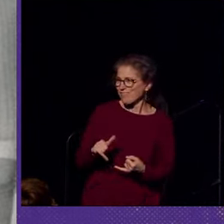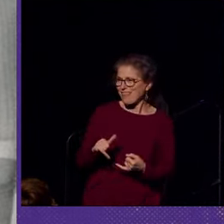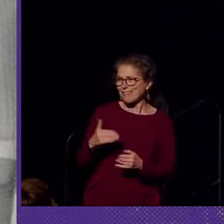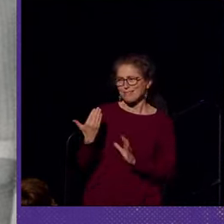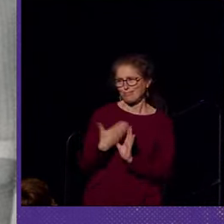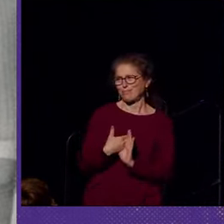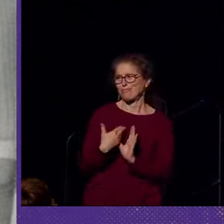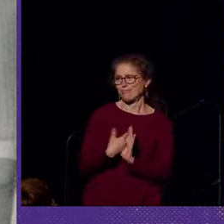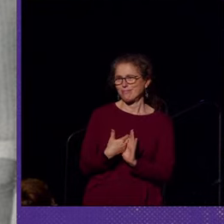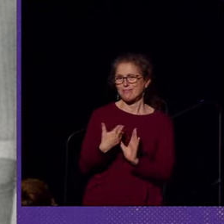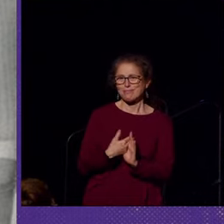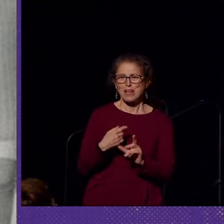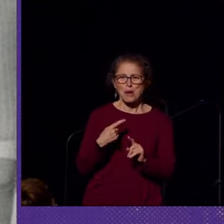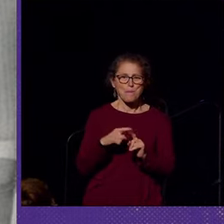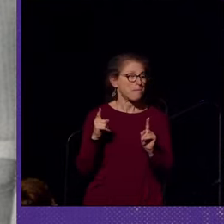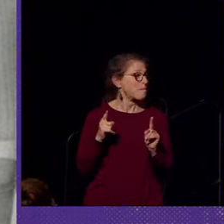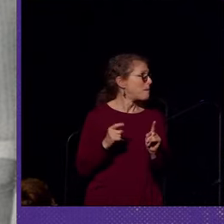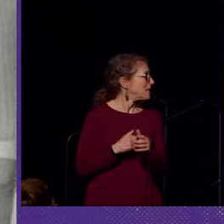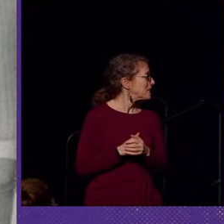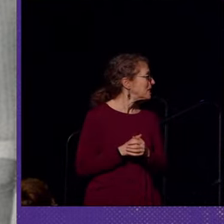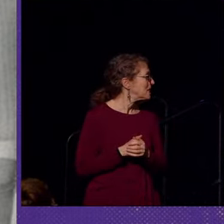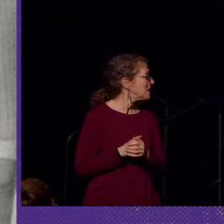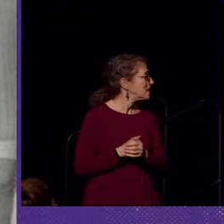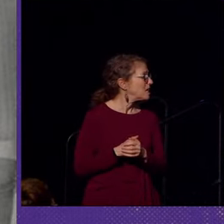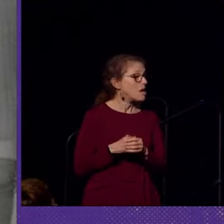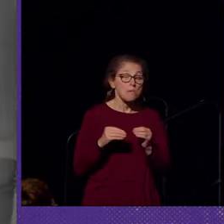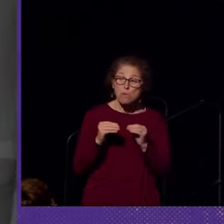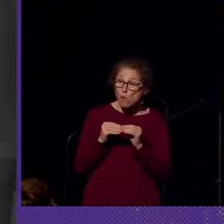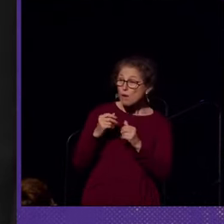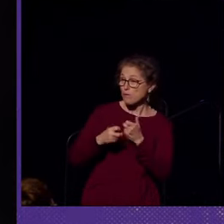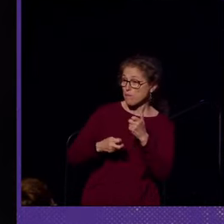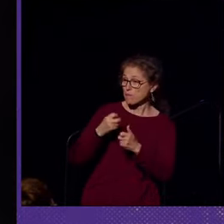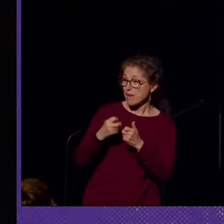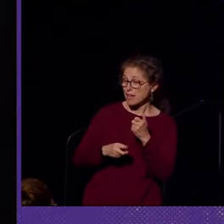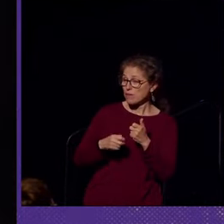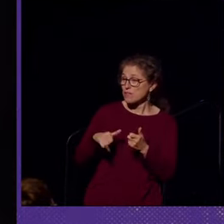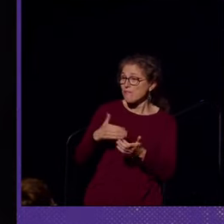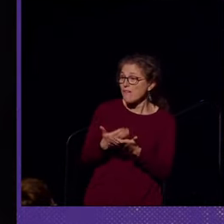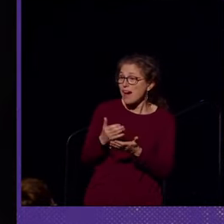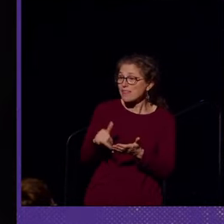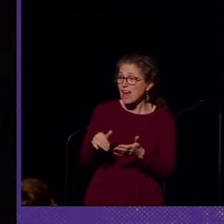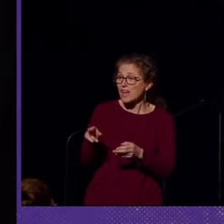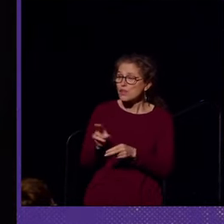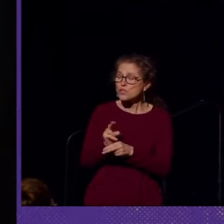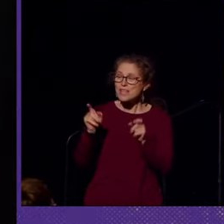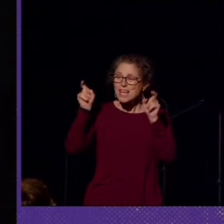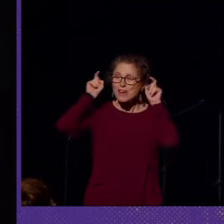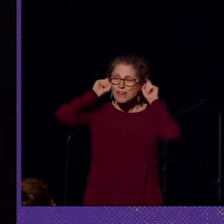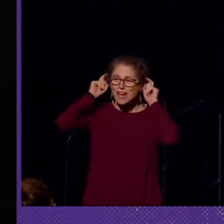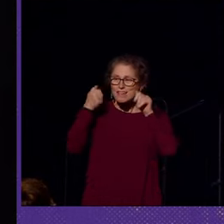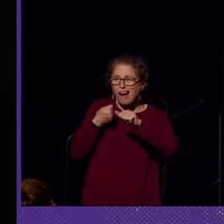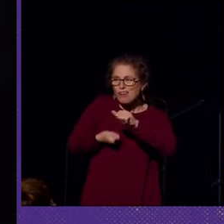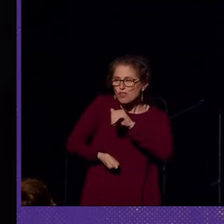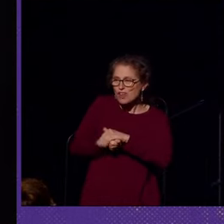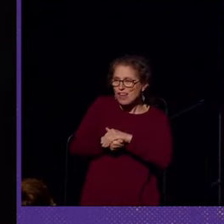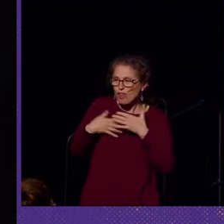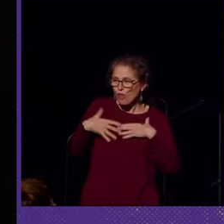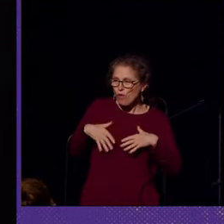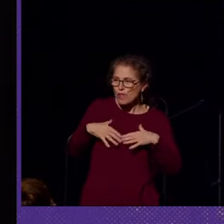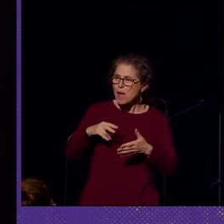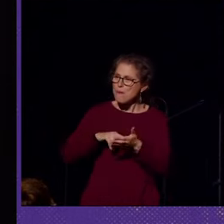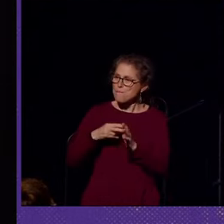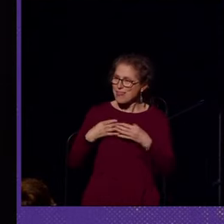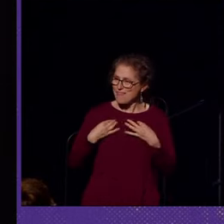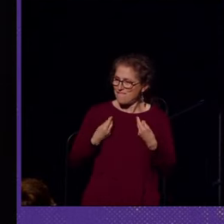annoyance. But more problematic was the fact that wearing these hearing aids underneath their clothing meant that the